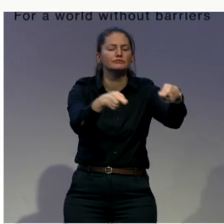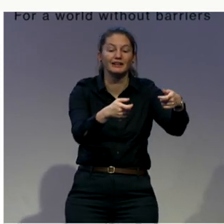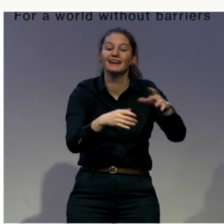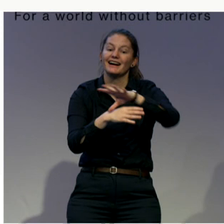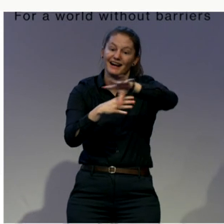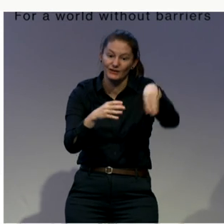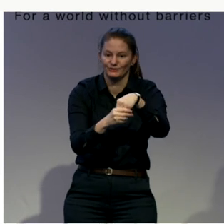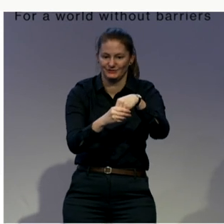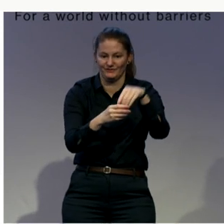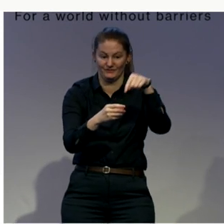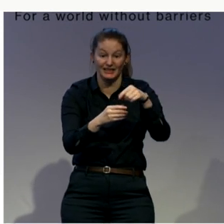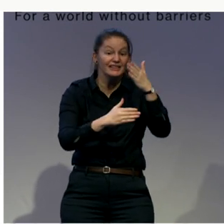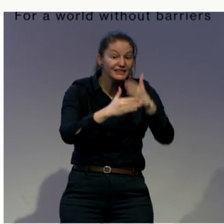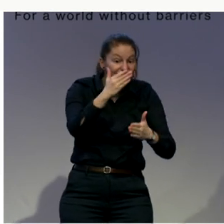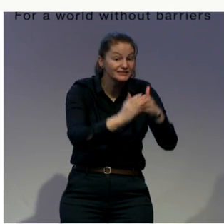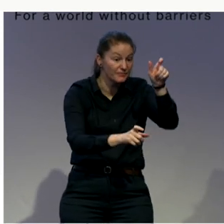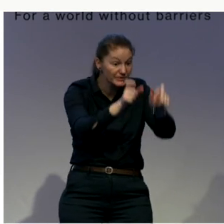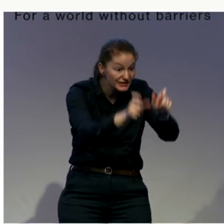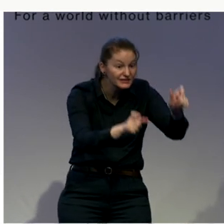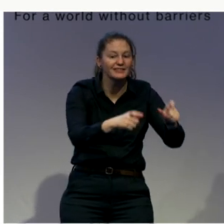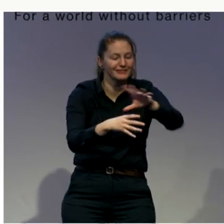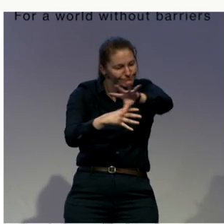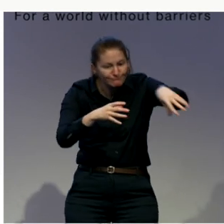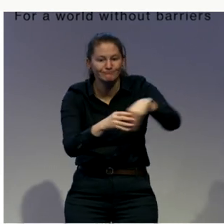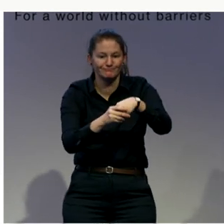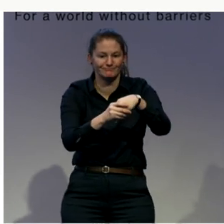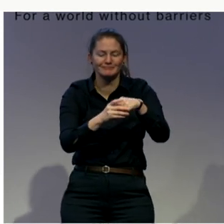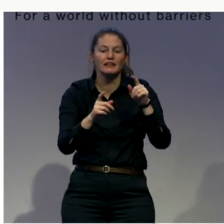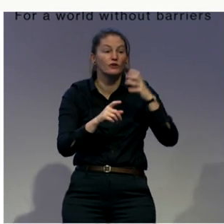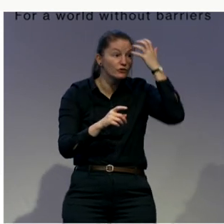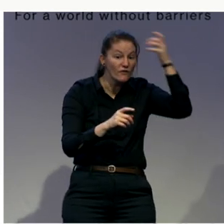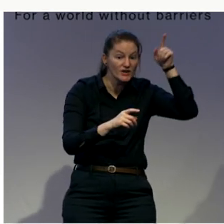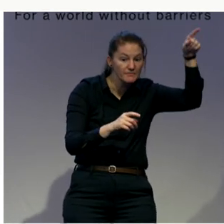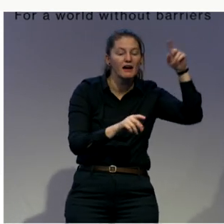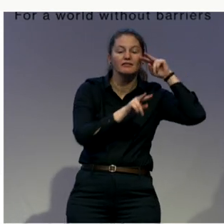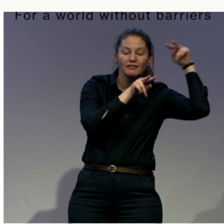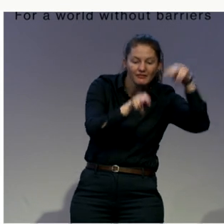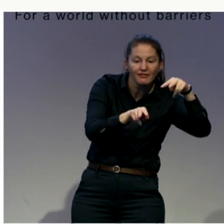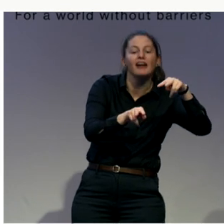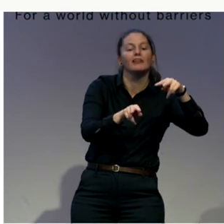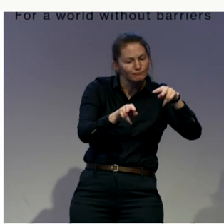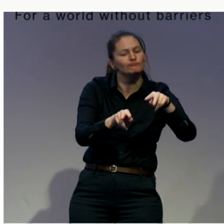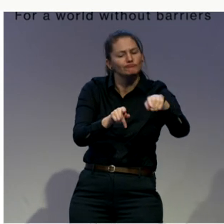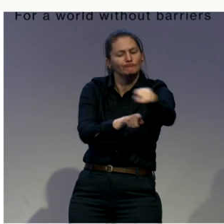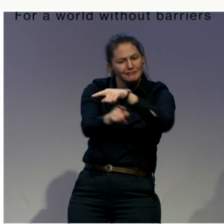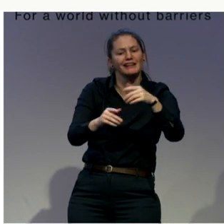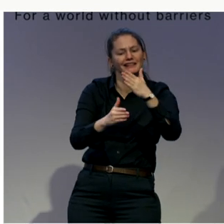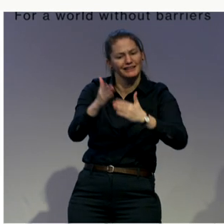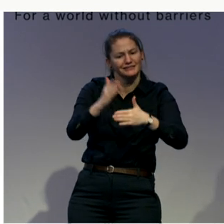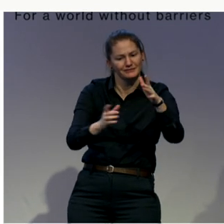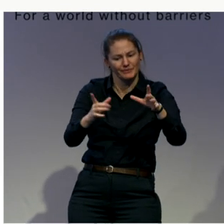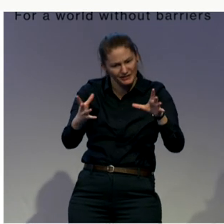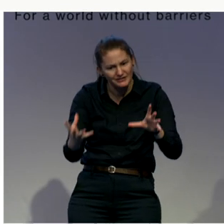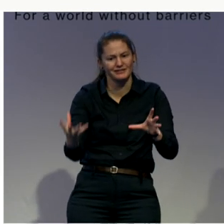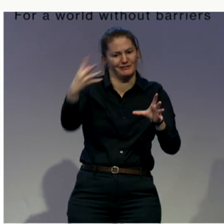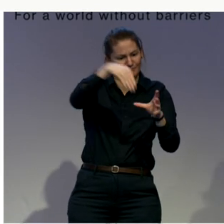of by the state are not viewed as an add-on and a burden to society, but they are viewed as a need. So things like